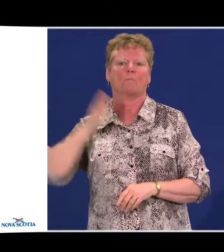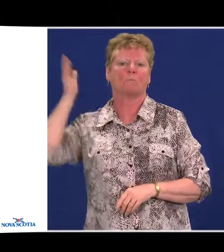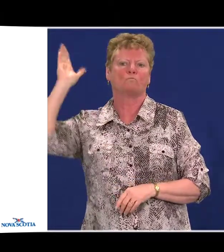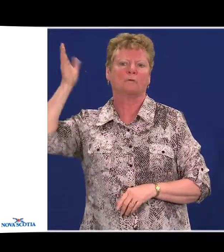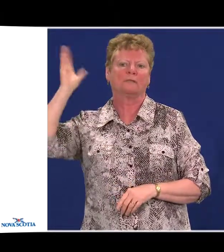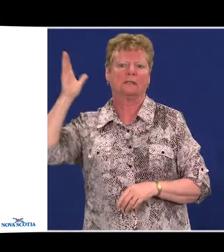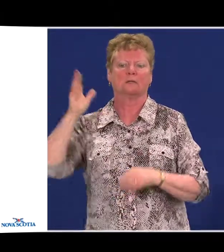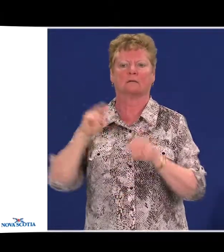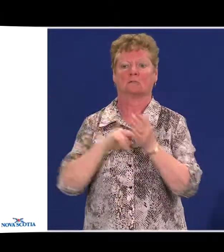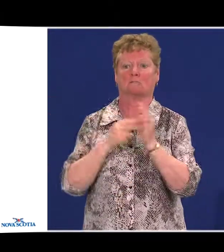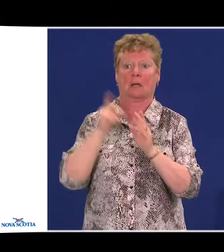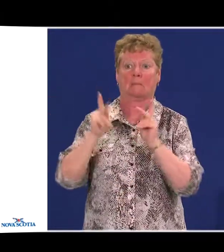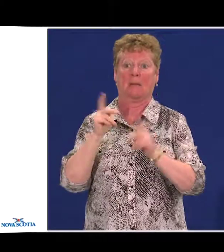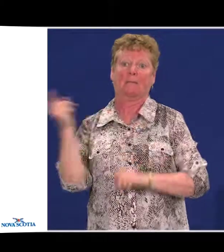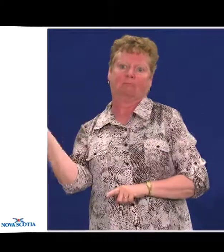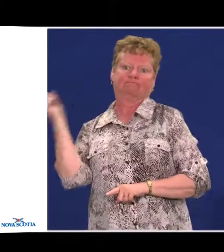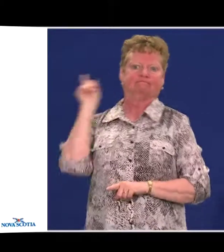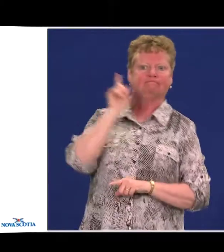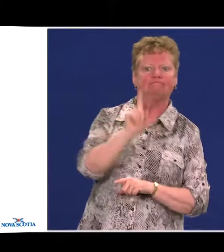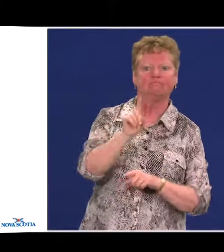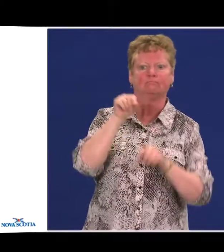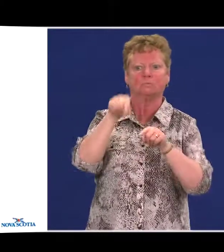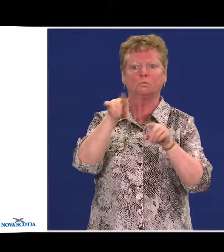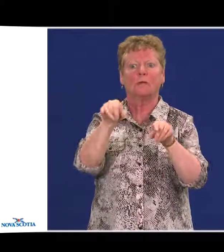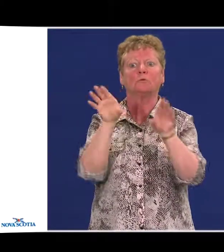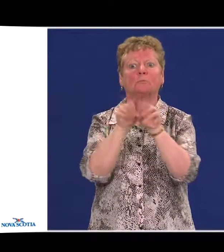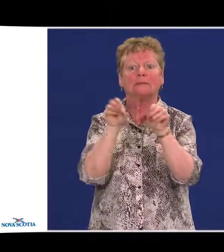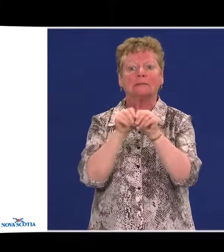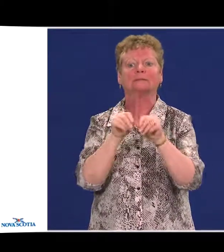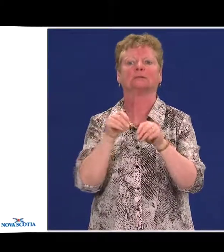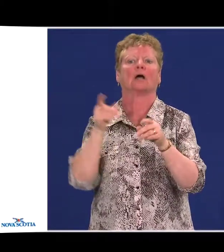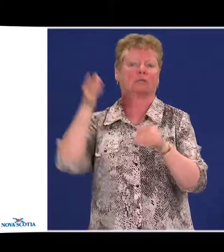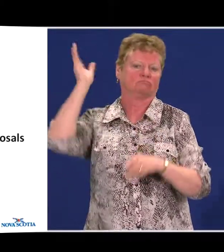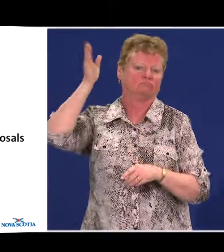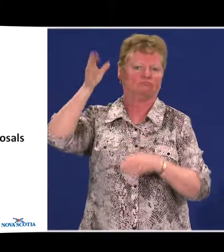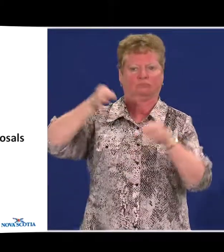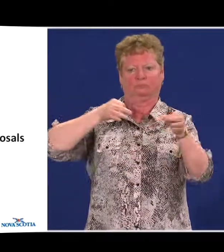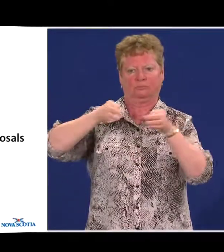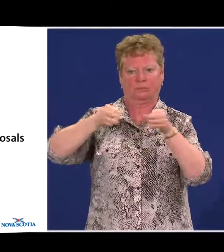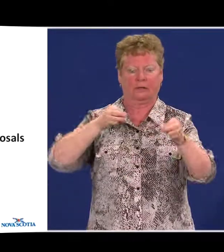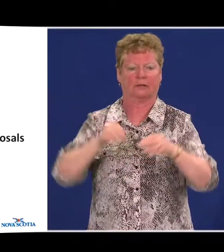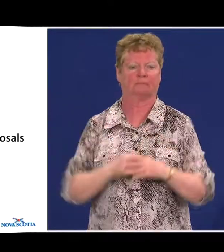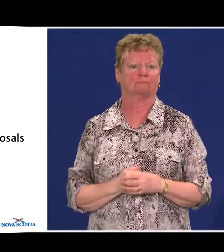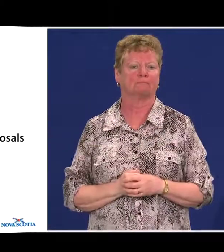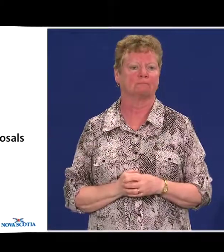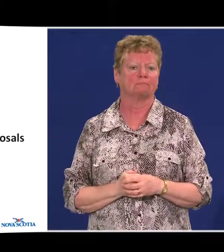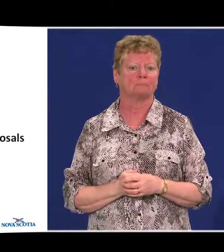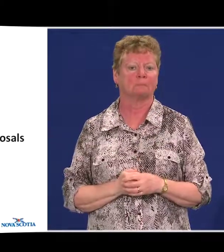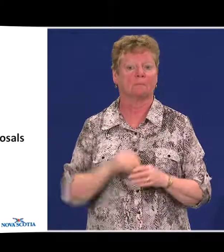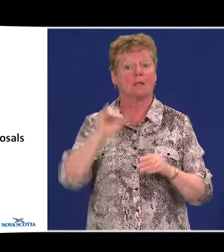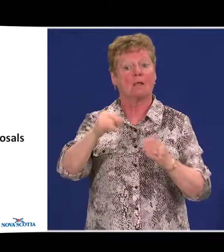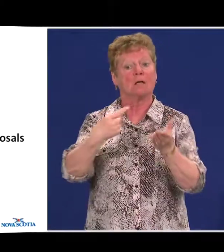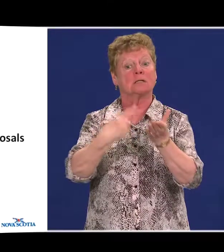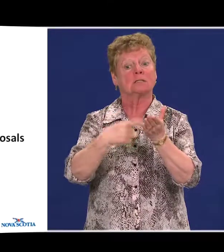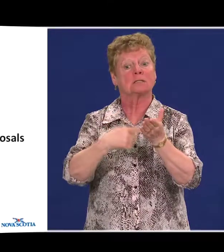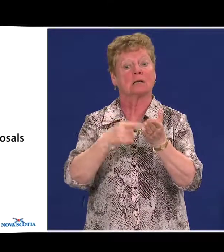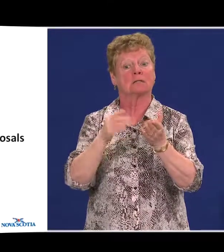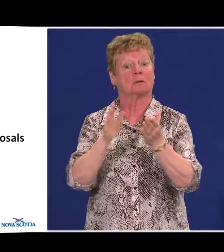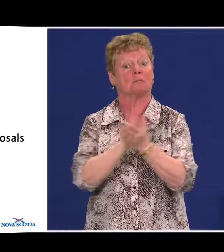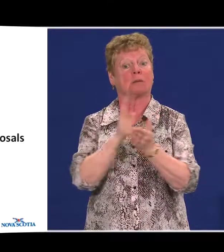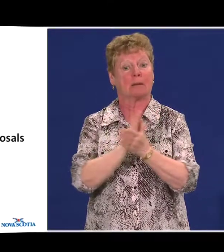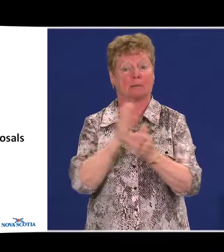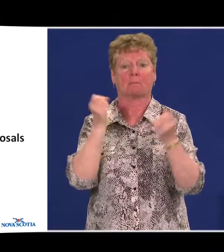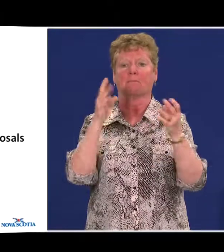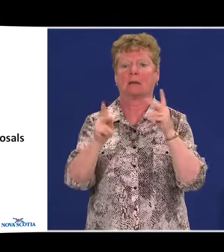people came and presented at the public consultations. Overall, the discussion paper was well received